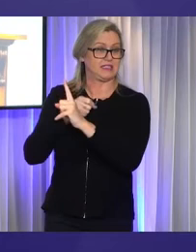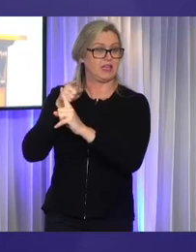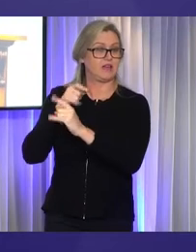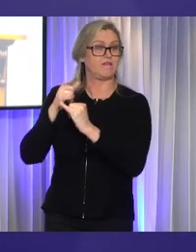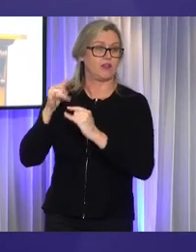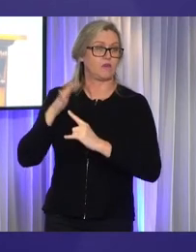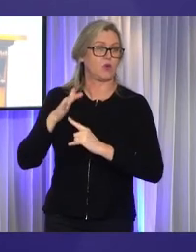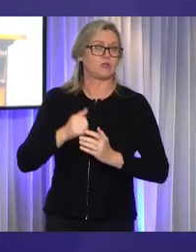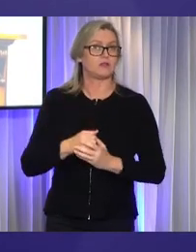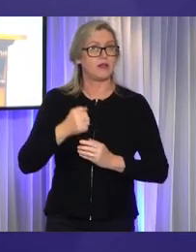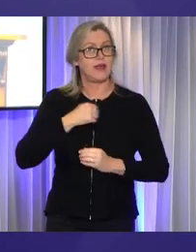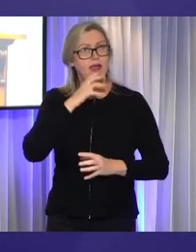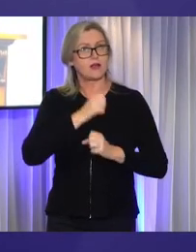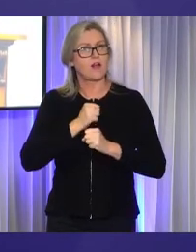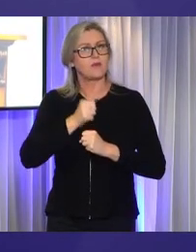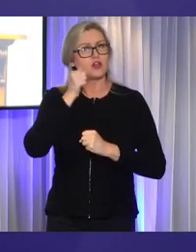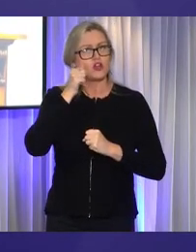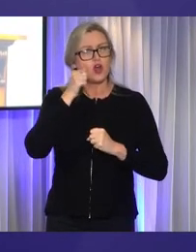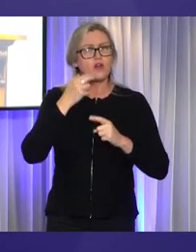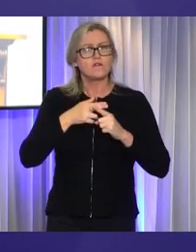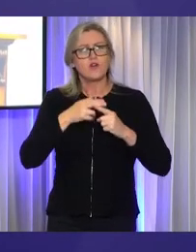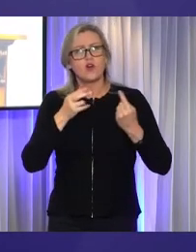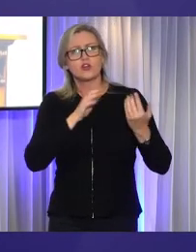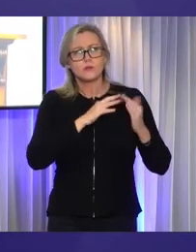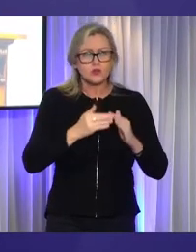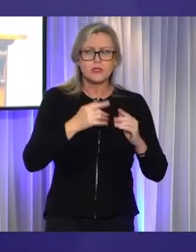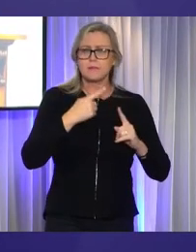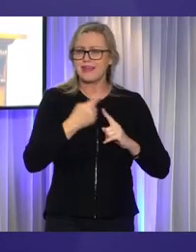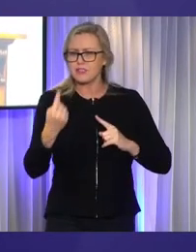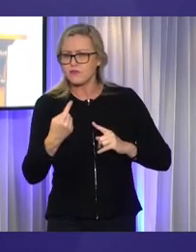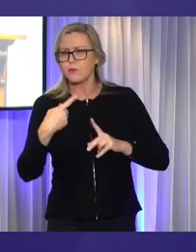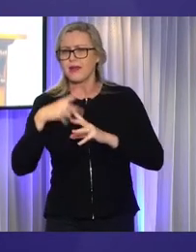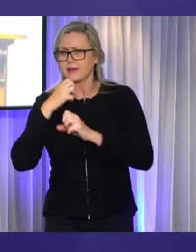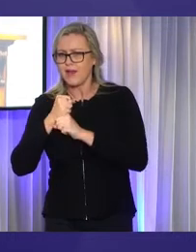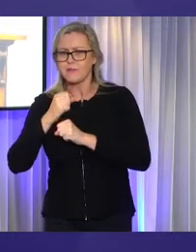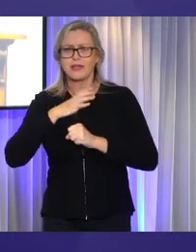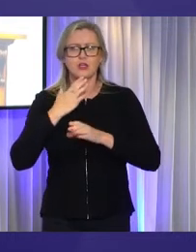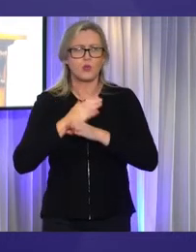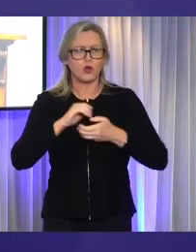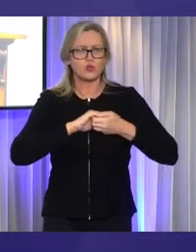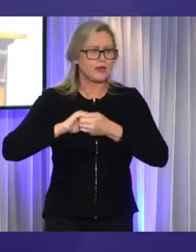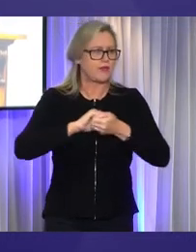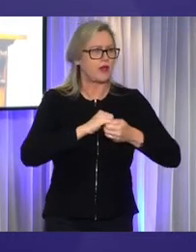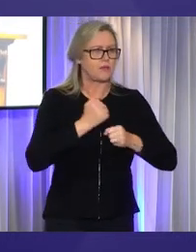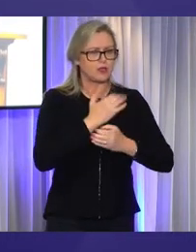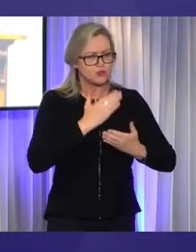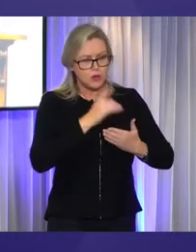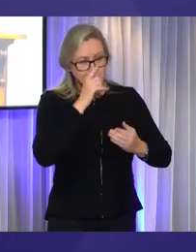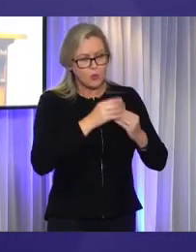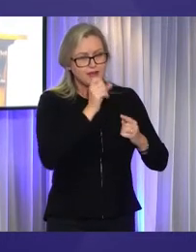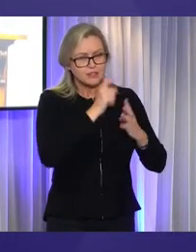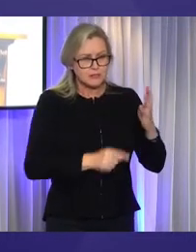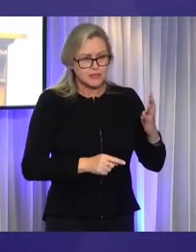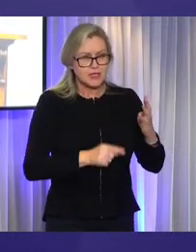recognises that all levels of government, the community and individuals, need to work together to ensure people with disability can